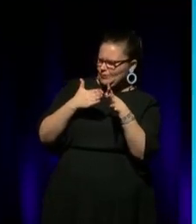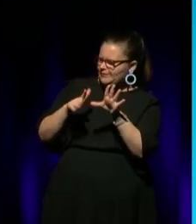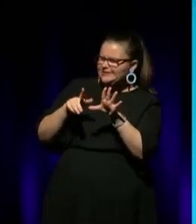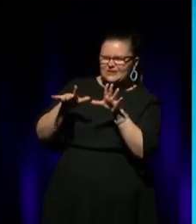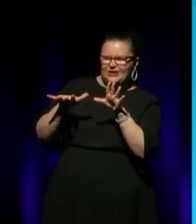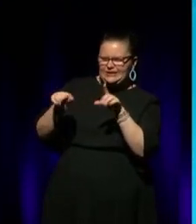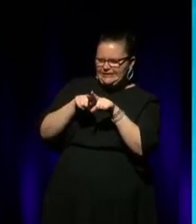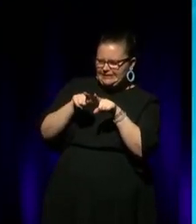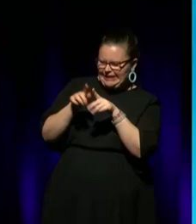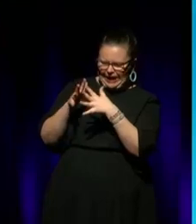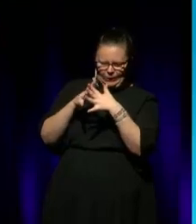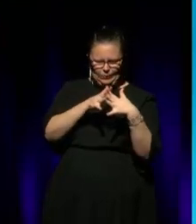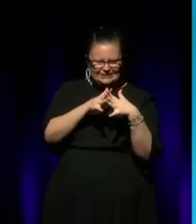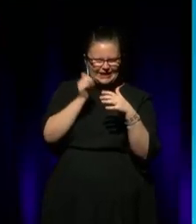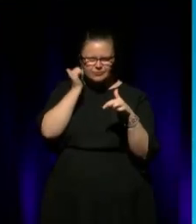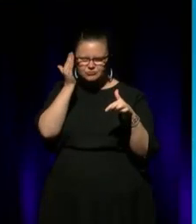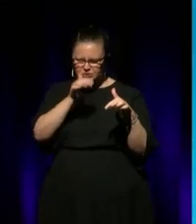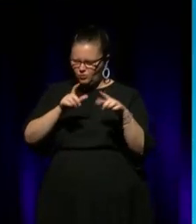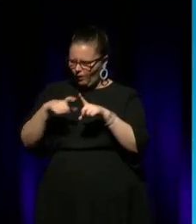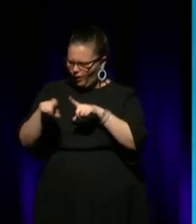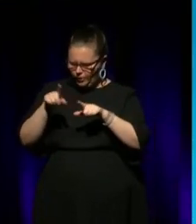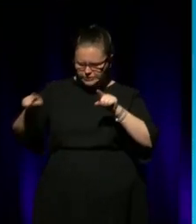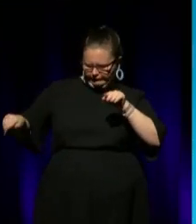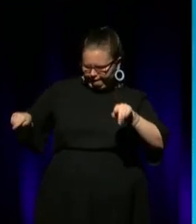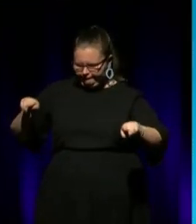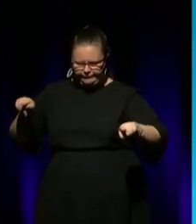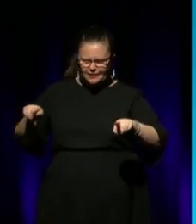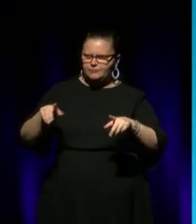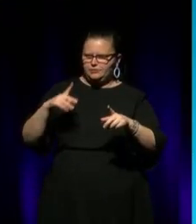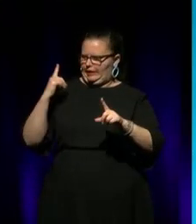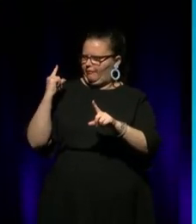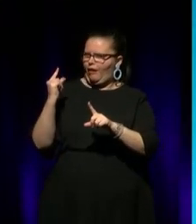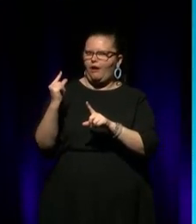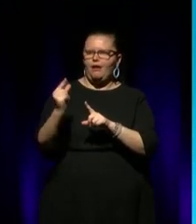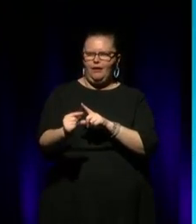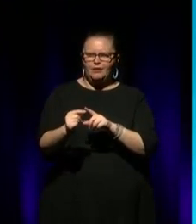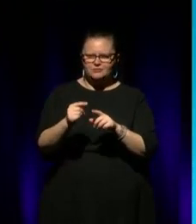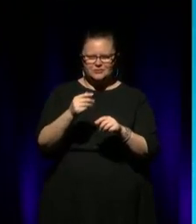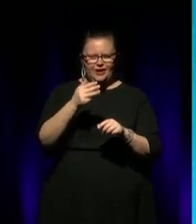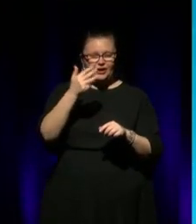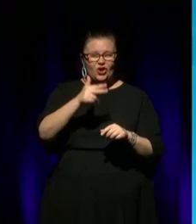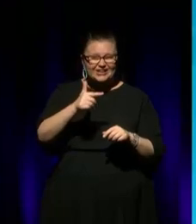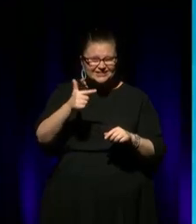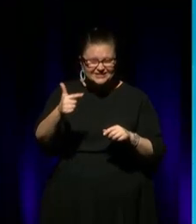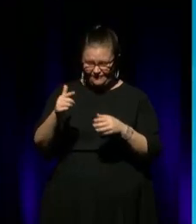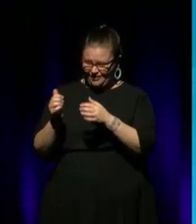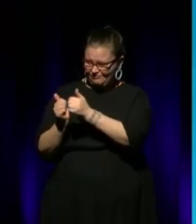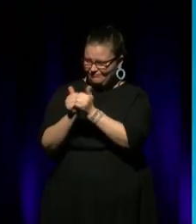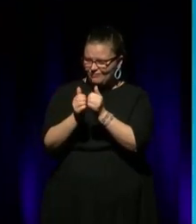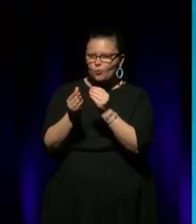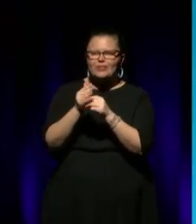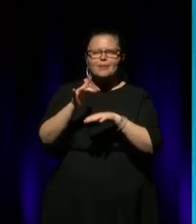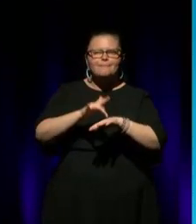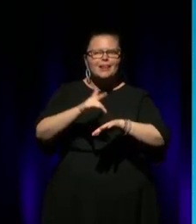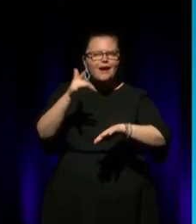we were moving rapidly, you know, so fast, you know. By 97, we're doing collaborations with the Australian Ballet. Before